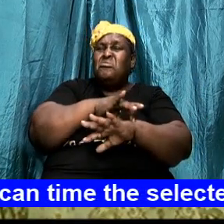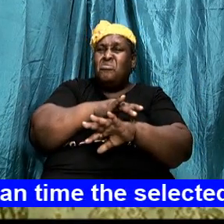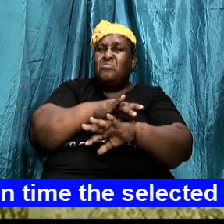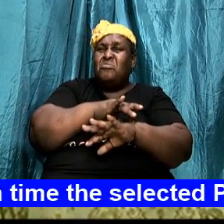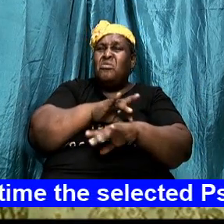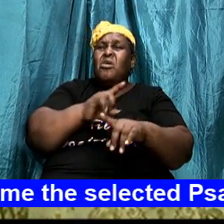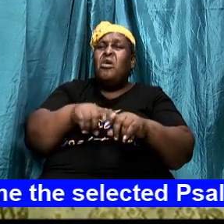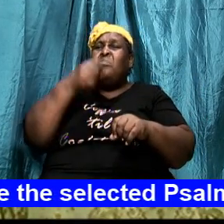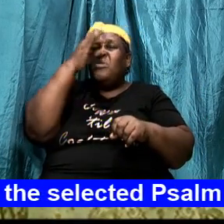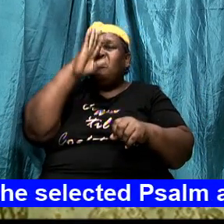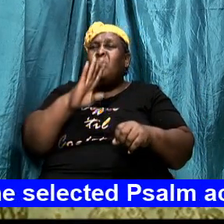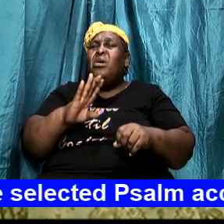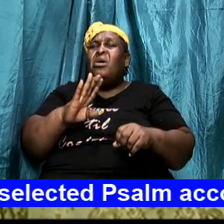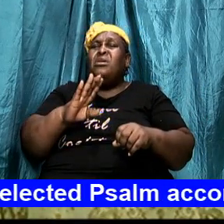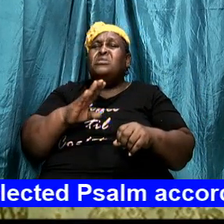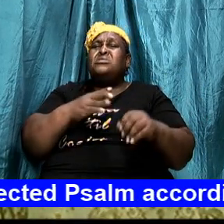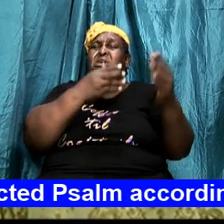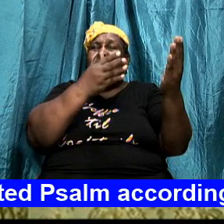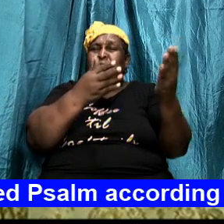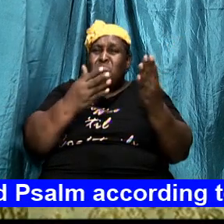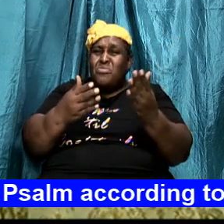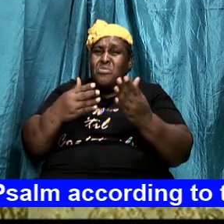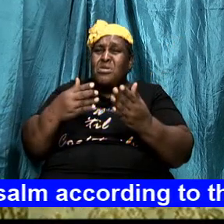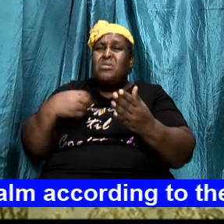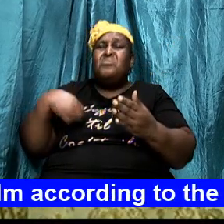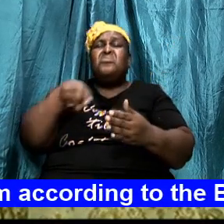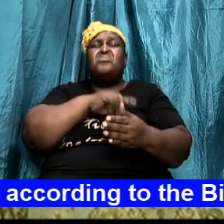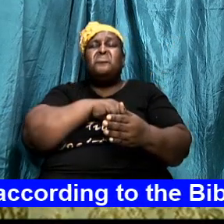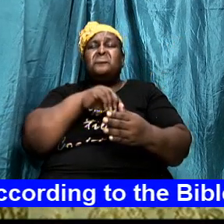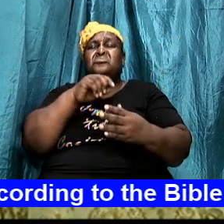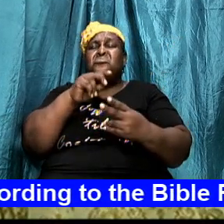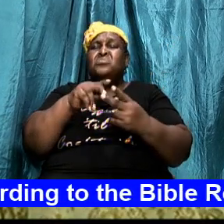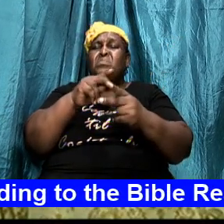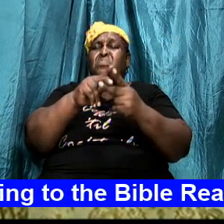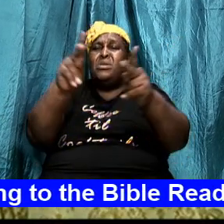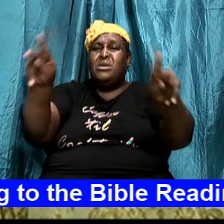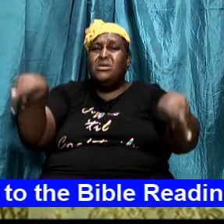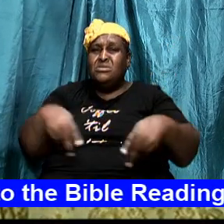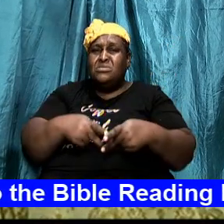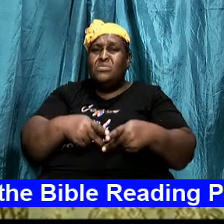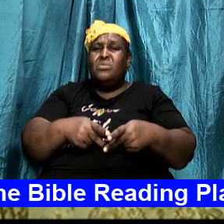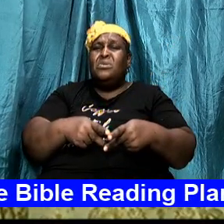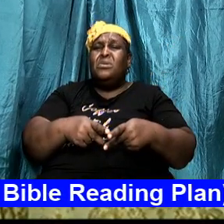completely where we can totally shed this old man